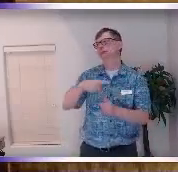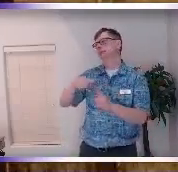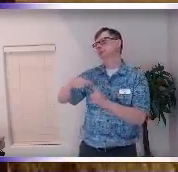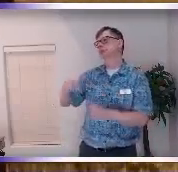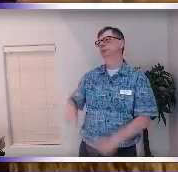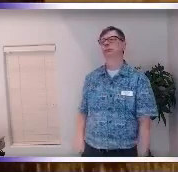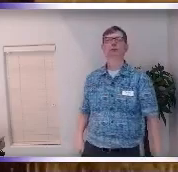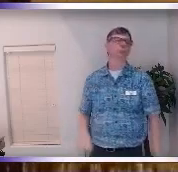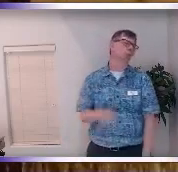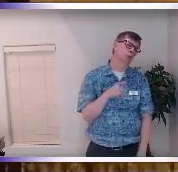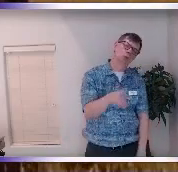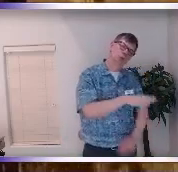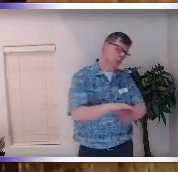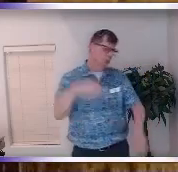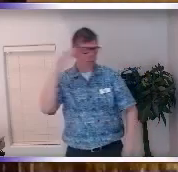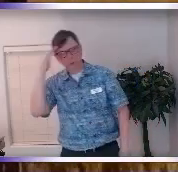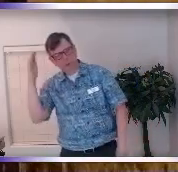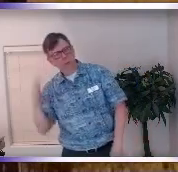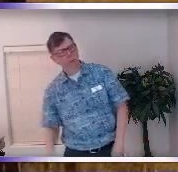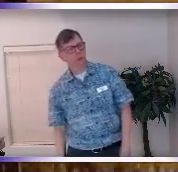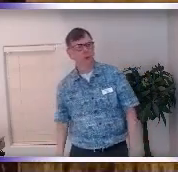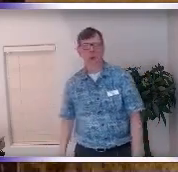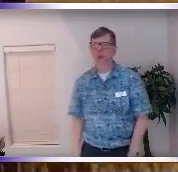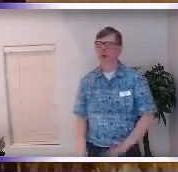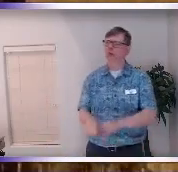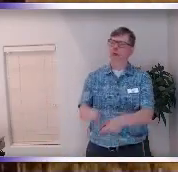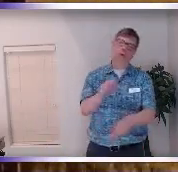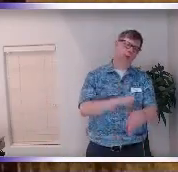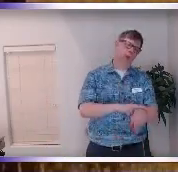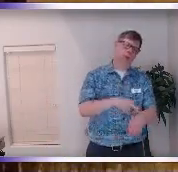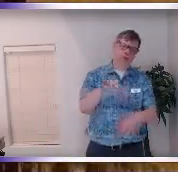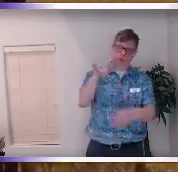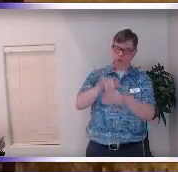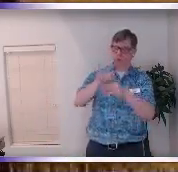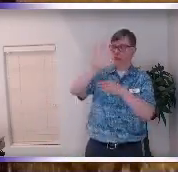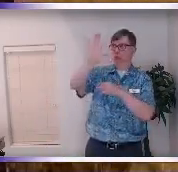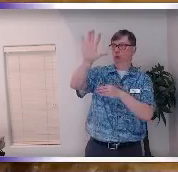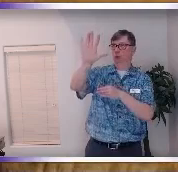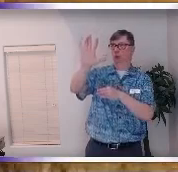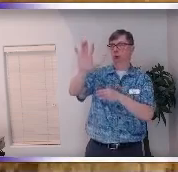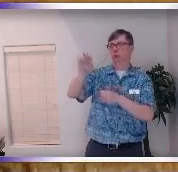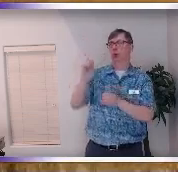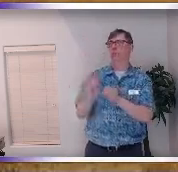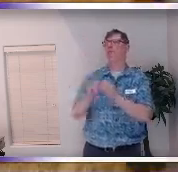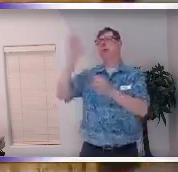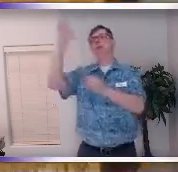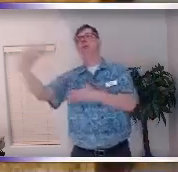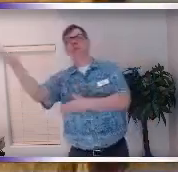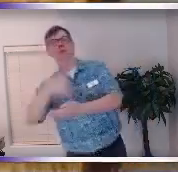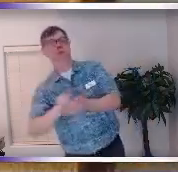no no you don't know like no and so then this uh inspiration popped into my head